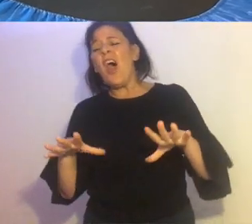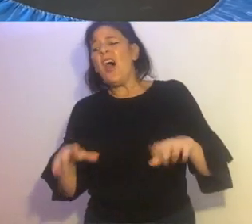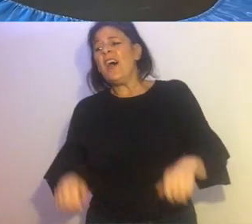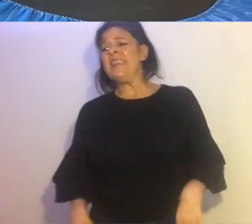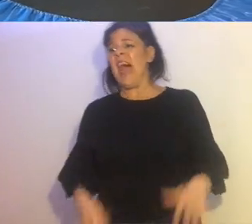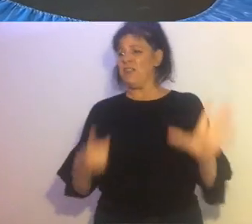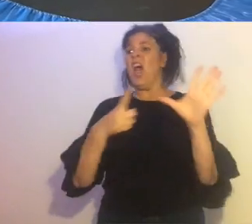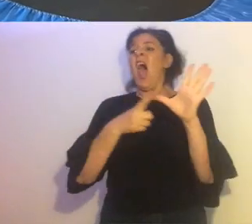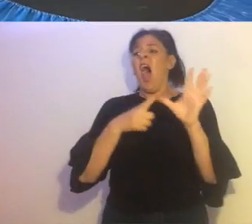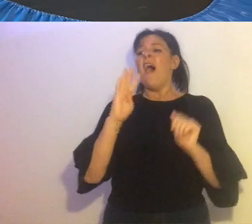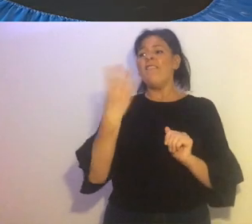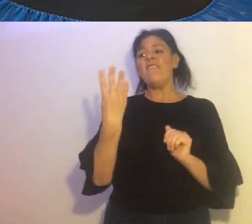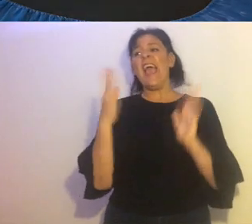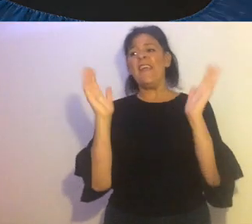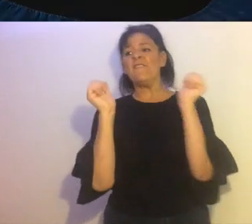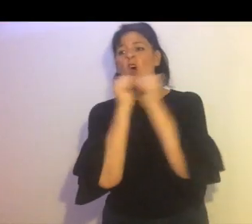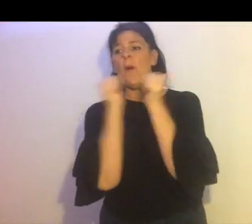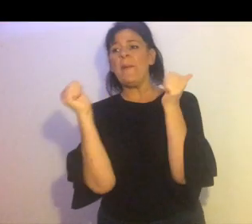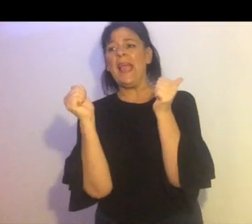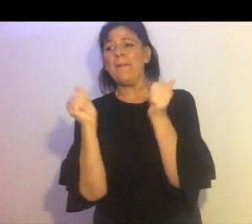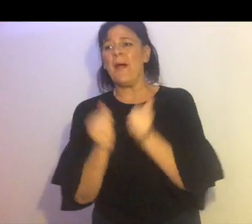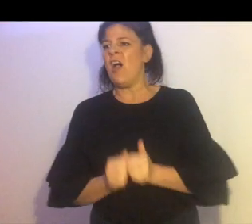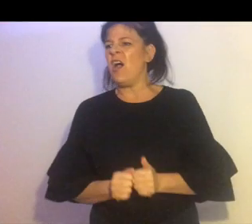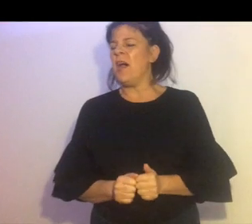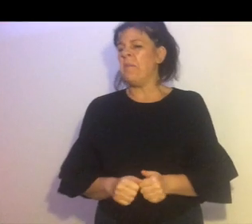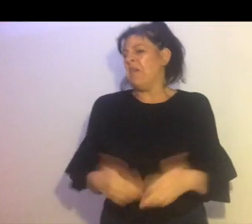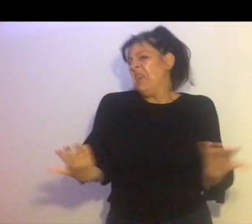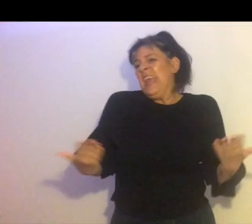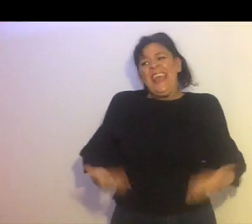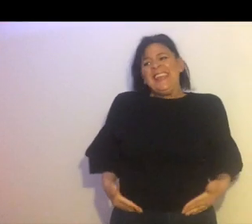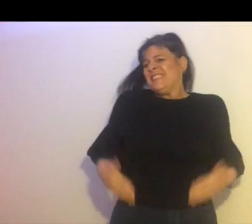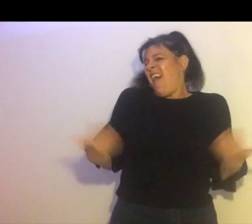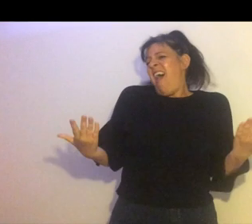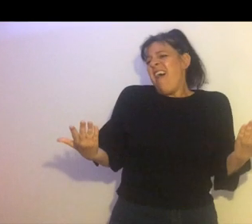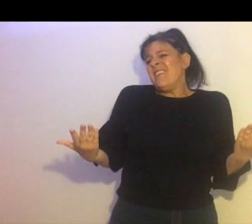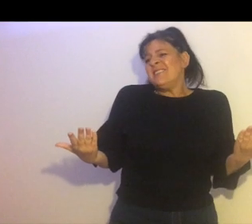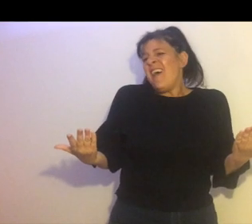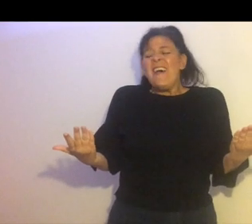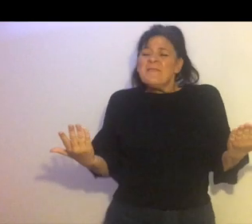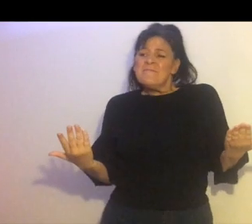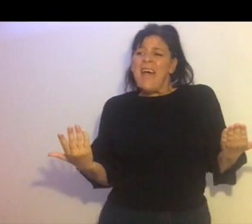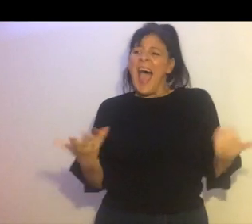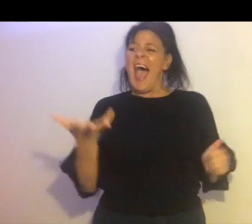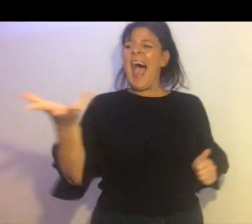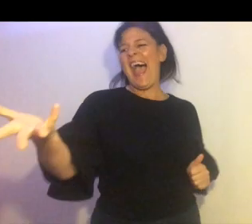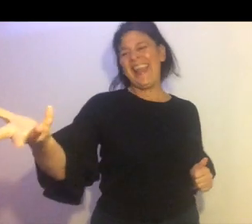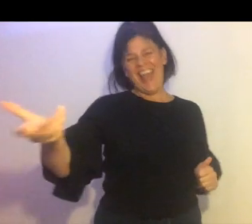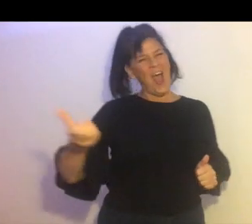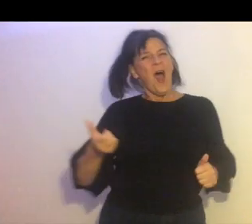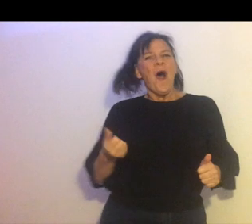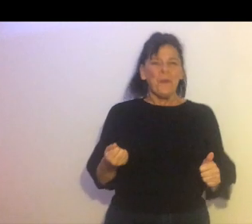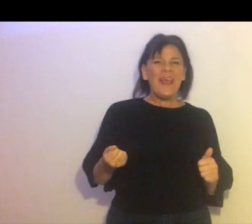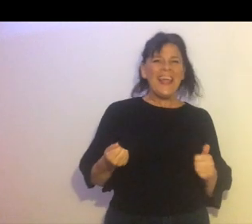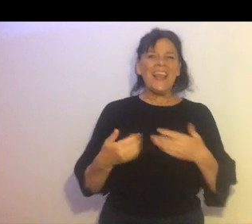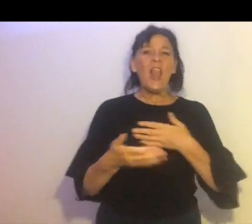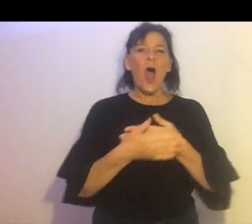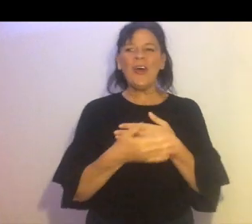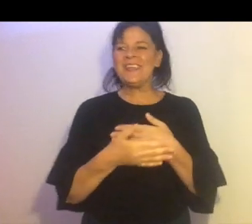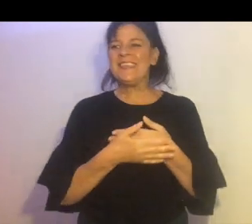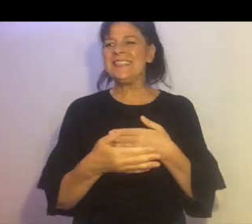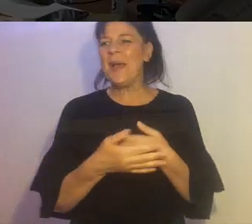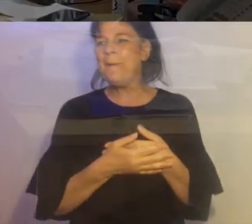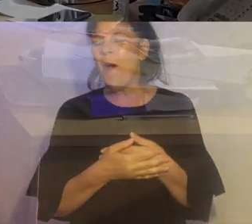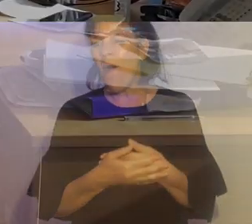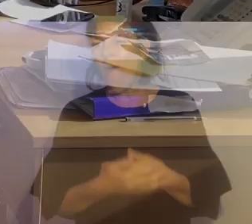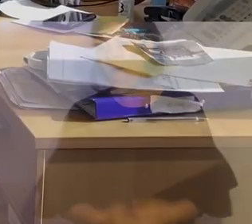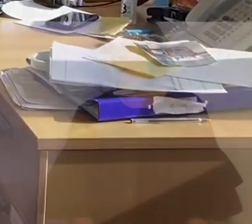run out of eight from the core But it doesn't matter We're